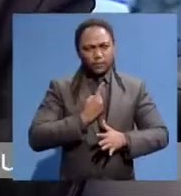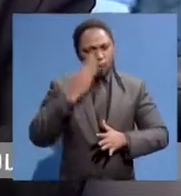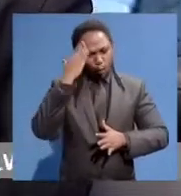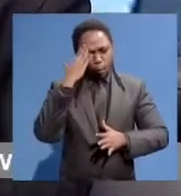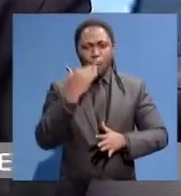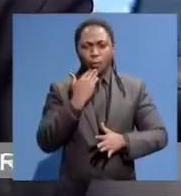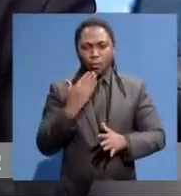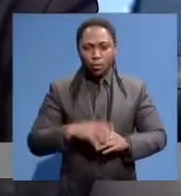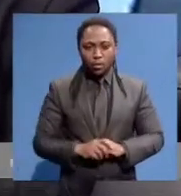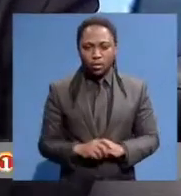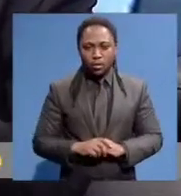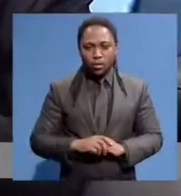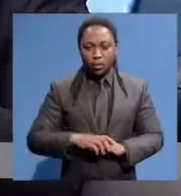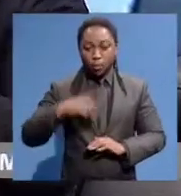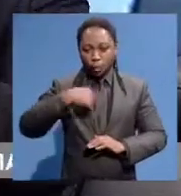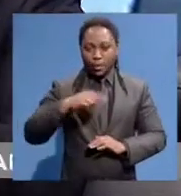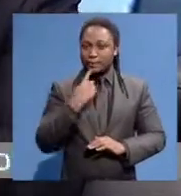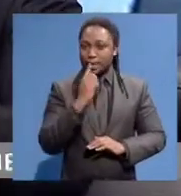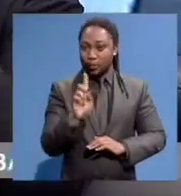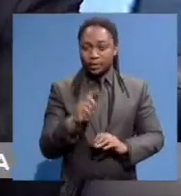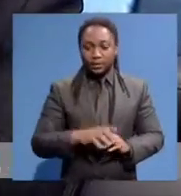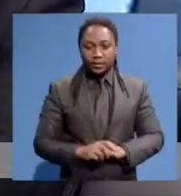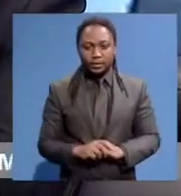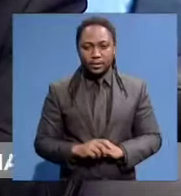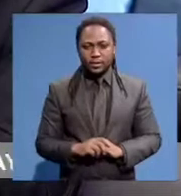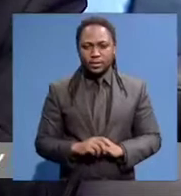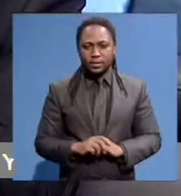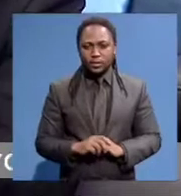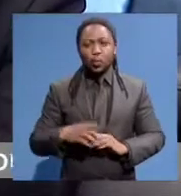What are we saying? What are we meaning?